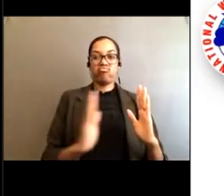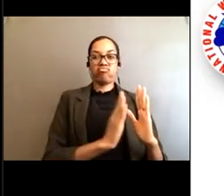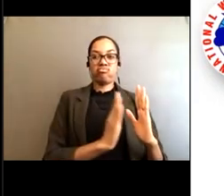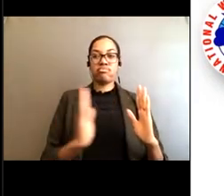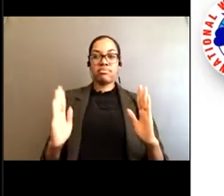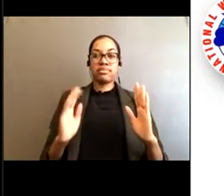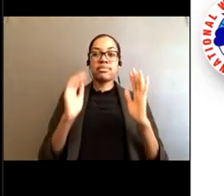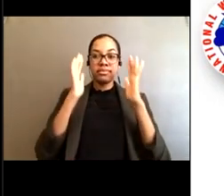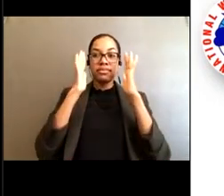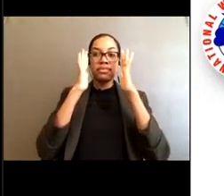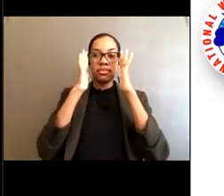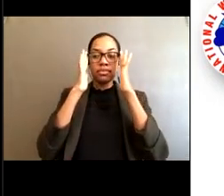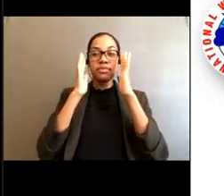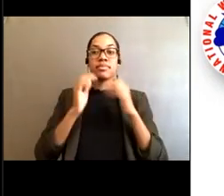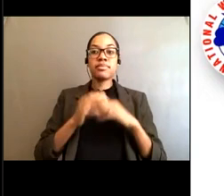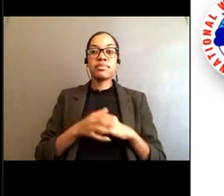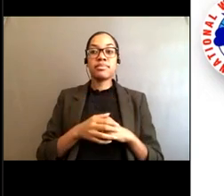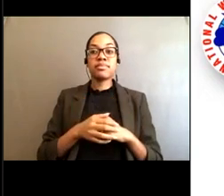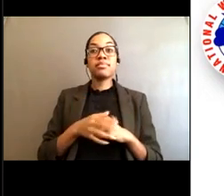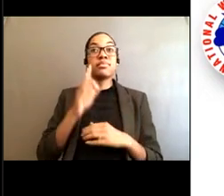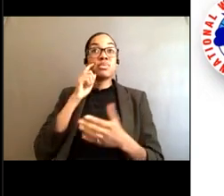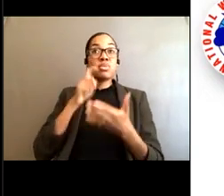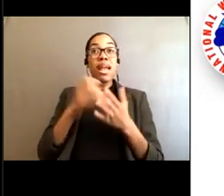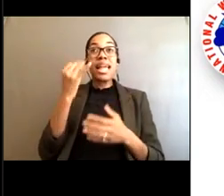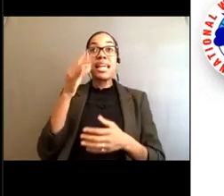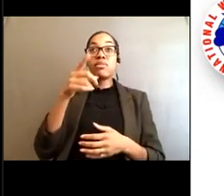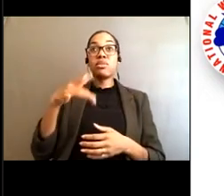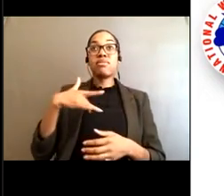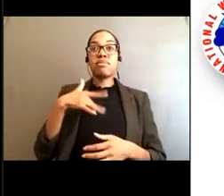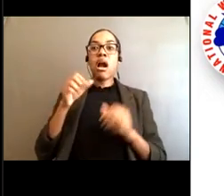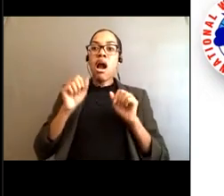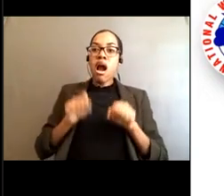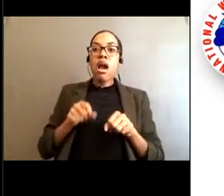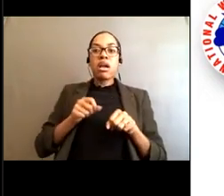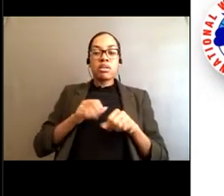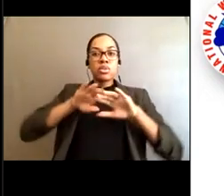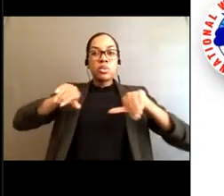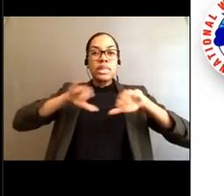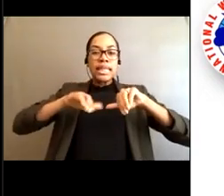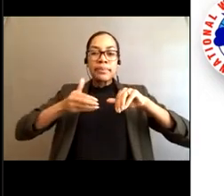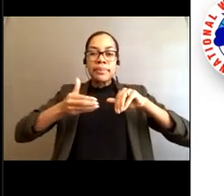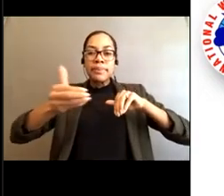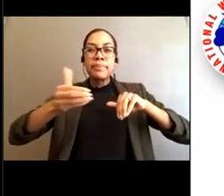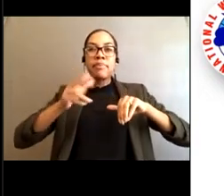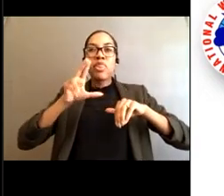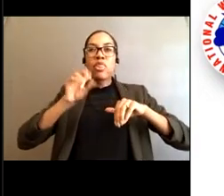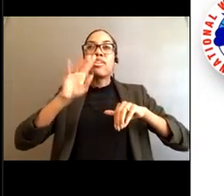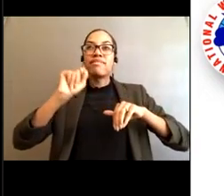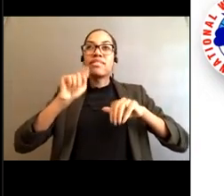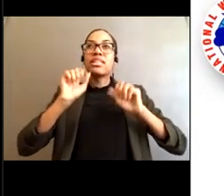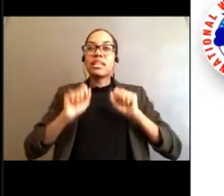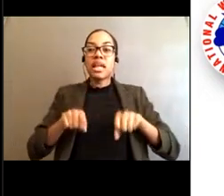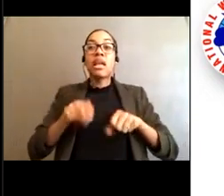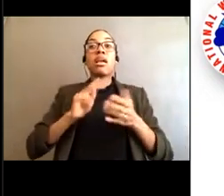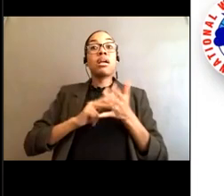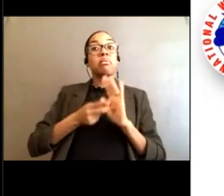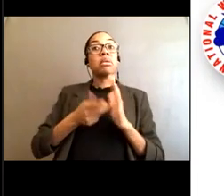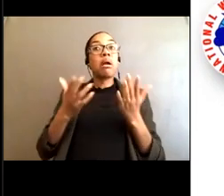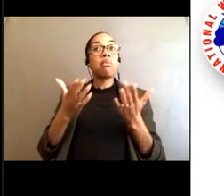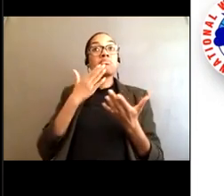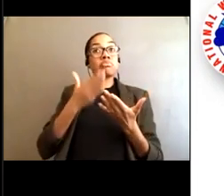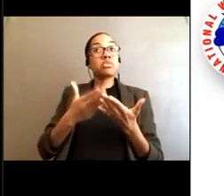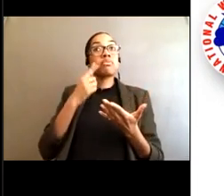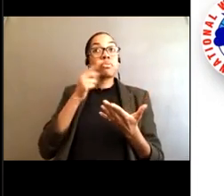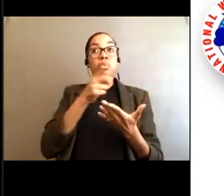fortunate because if you can swim at least 30 feet you might be able to make it to one of the sandbars where you could possibly touch bottom or in the